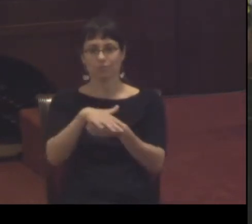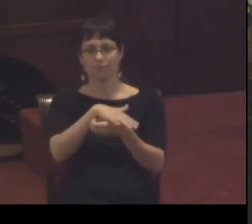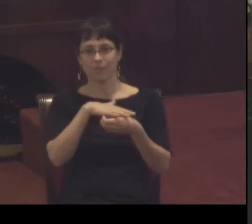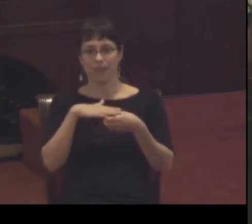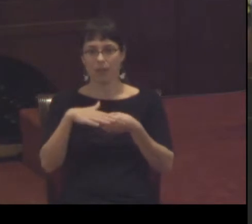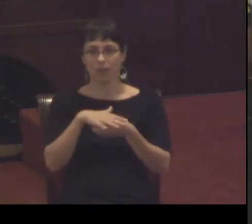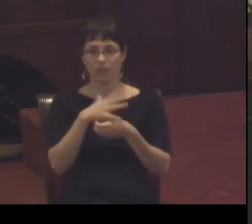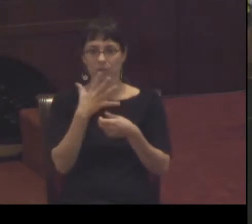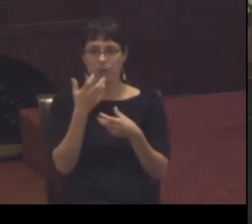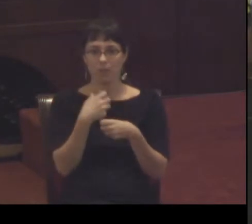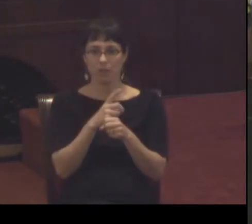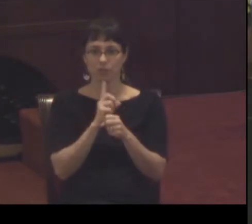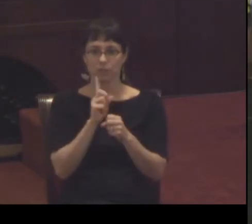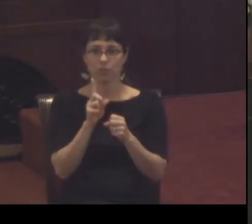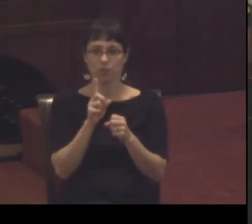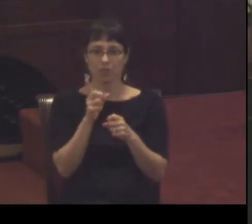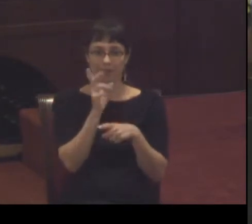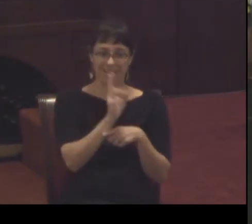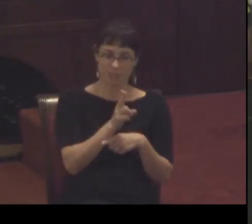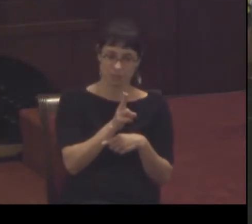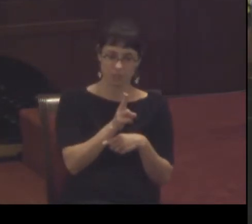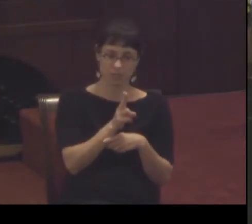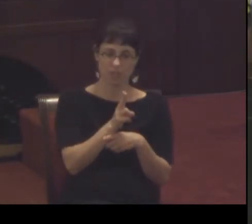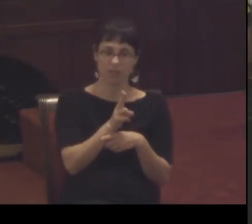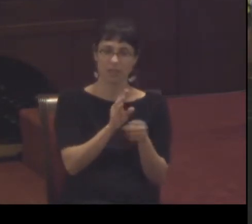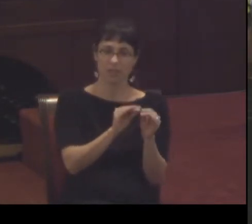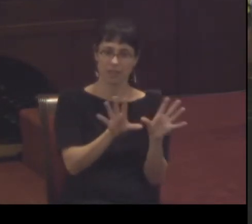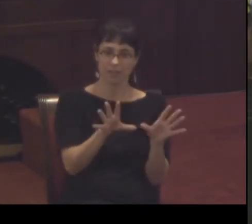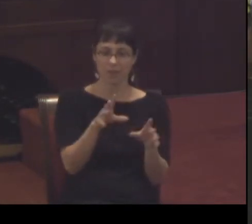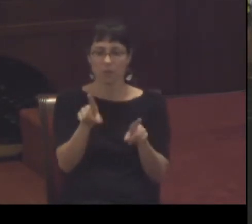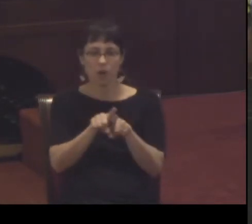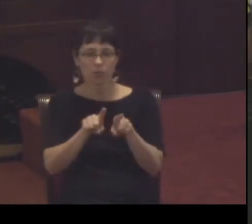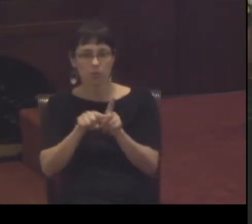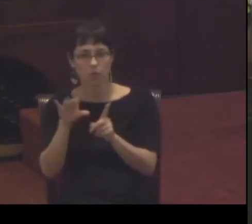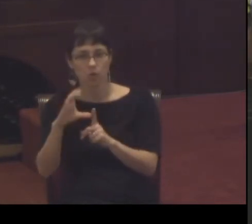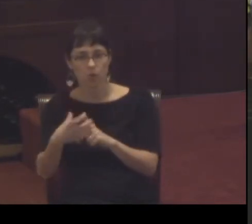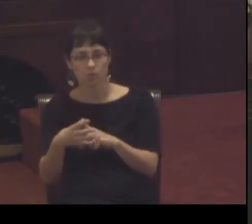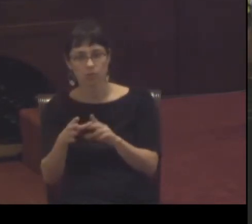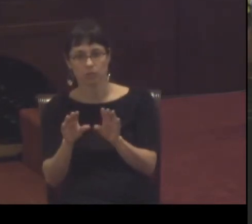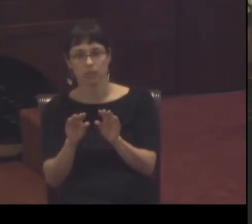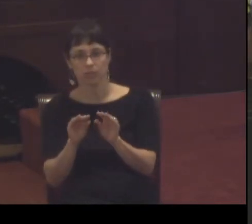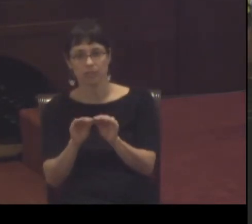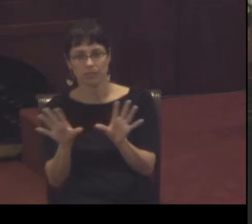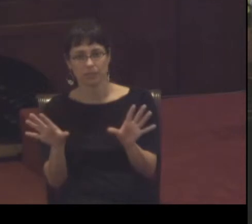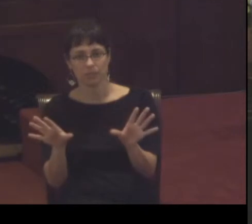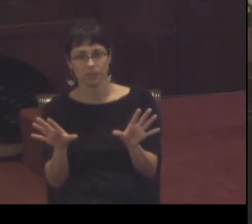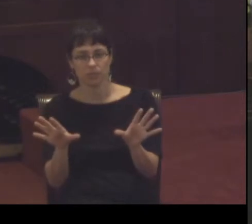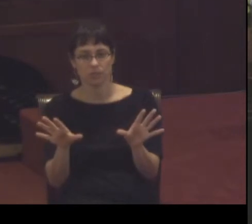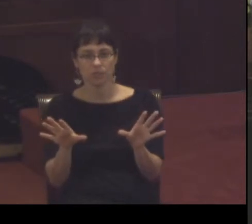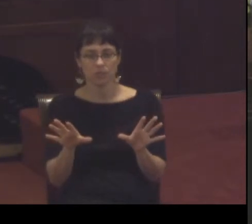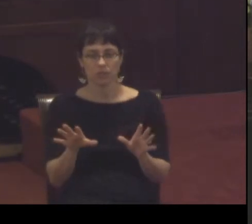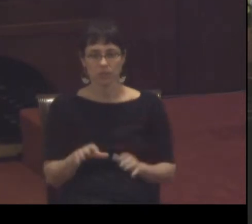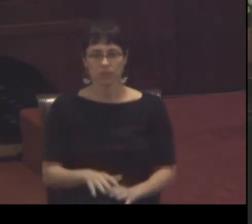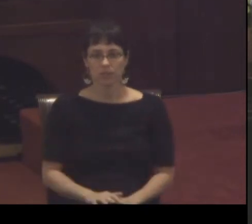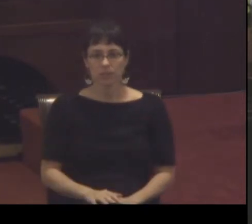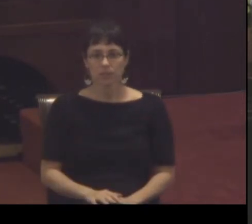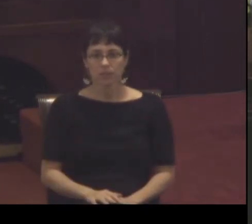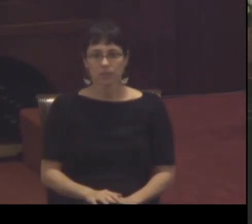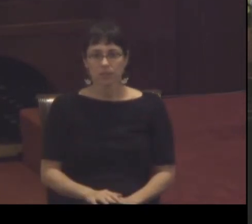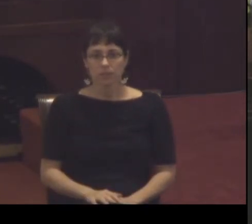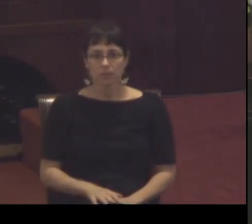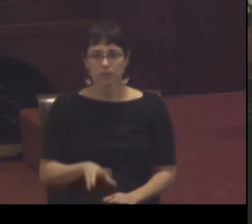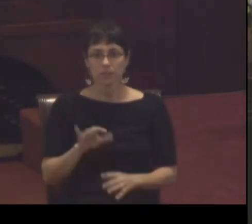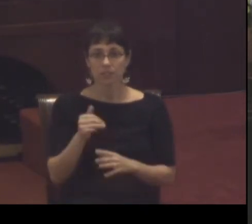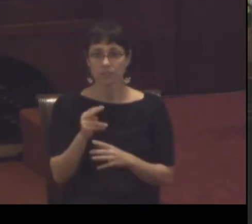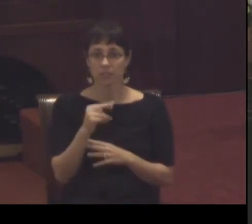understood by the culture of his day and he makes that purpose very very clear at the end of his gospel these things were